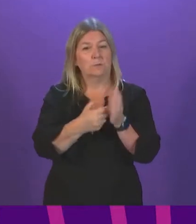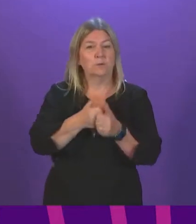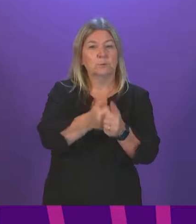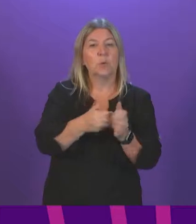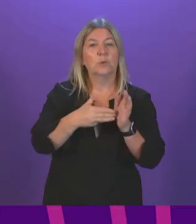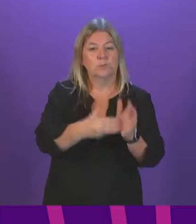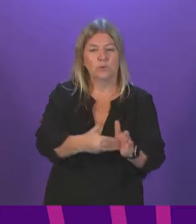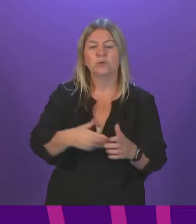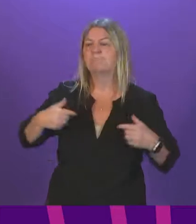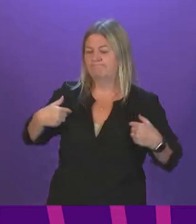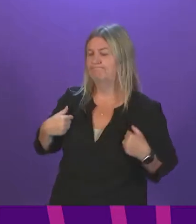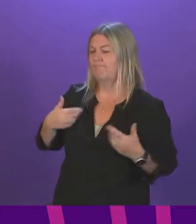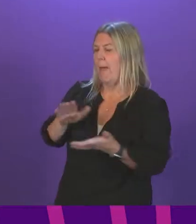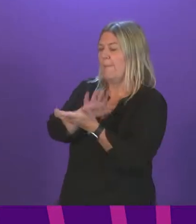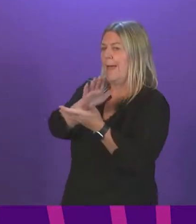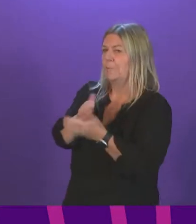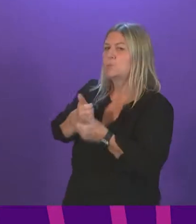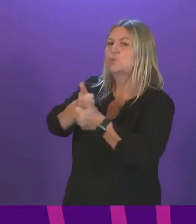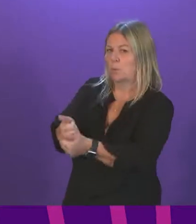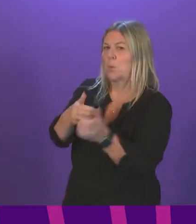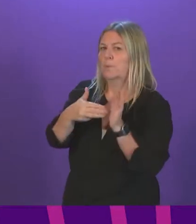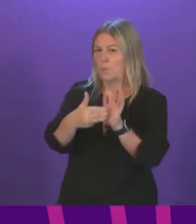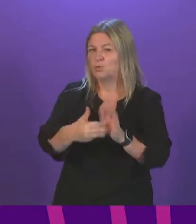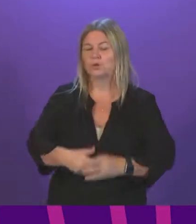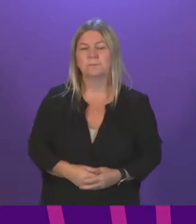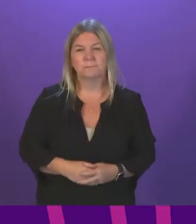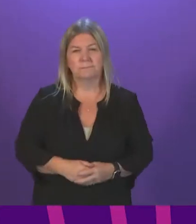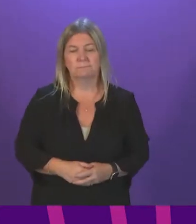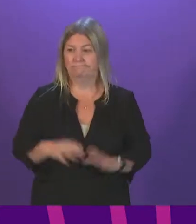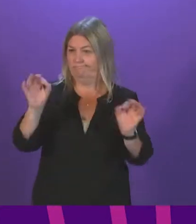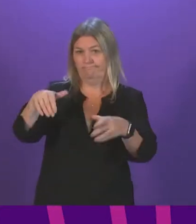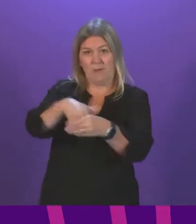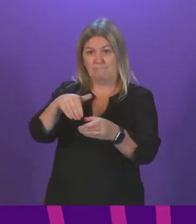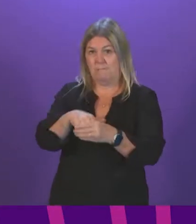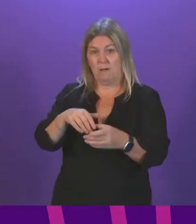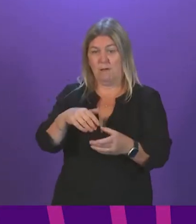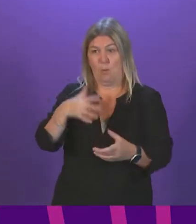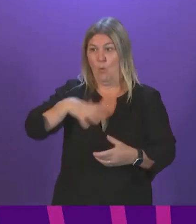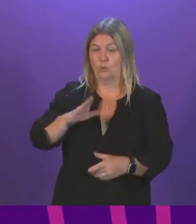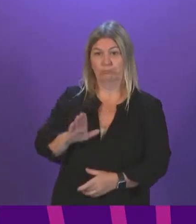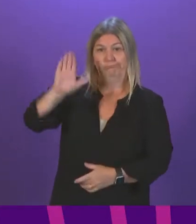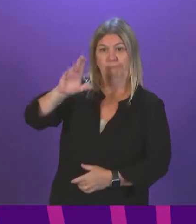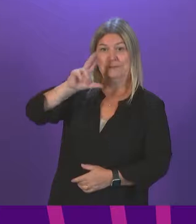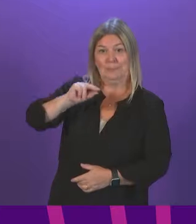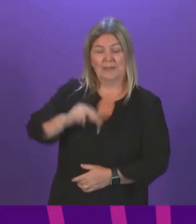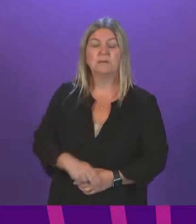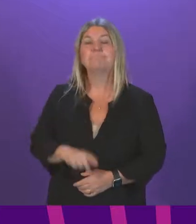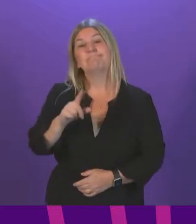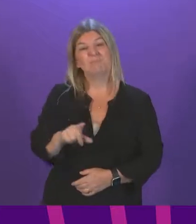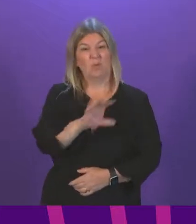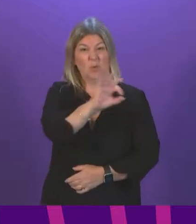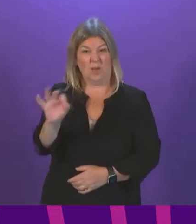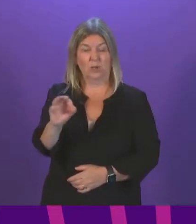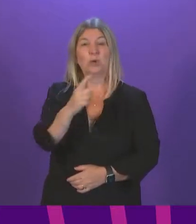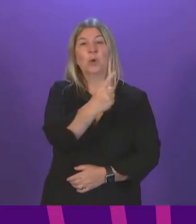George, I am happy to move the motion. Thank you. No member has asked to speak against the motion. Therefore, the question is that